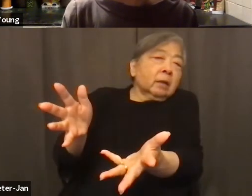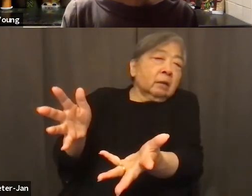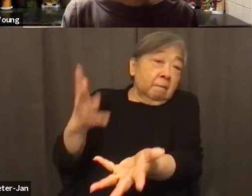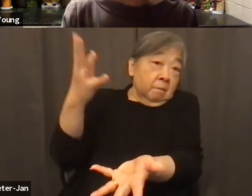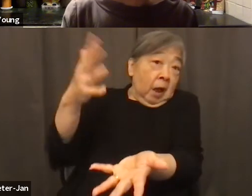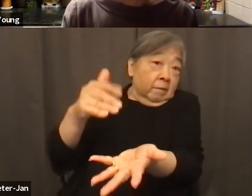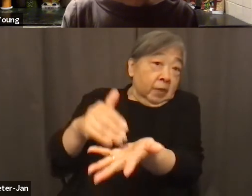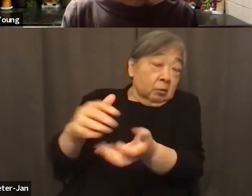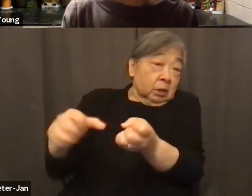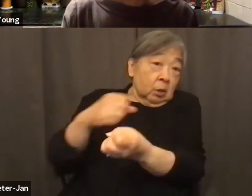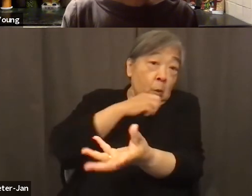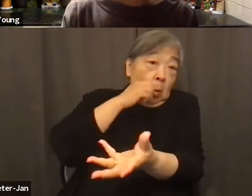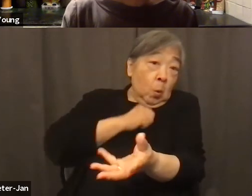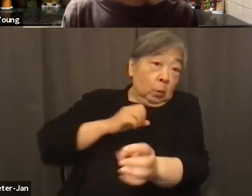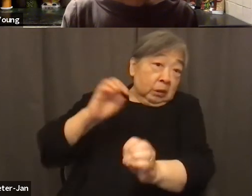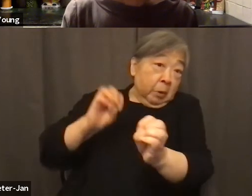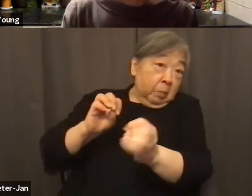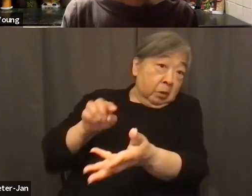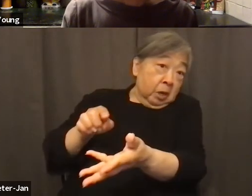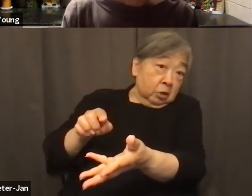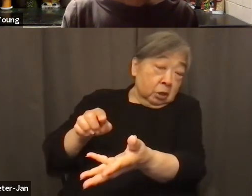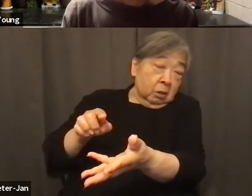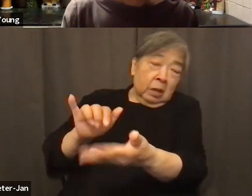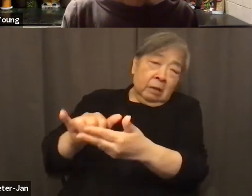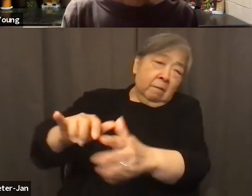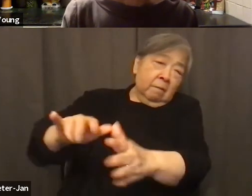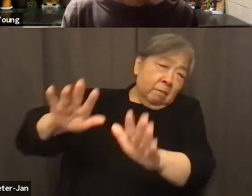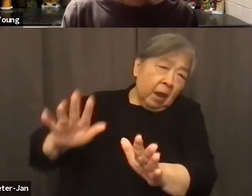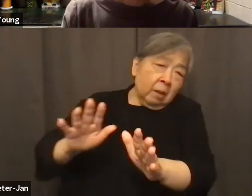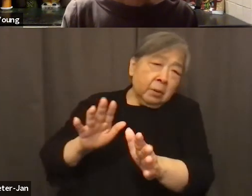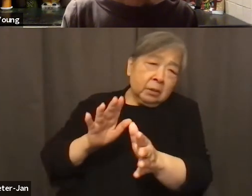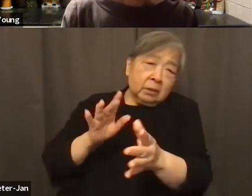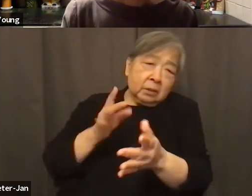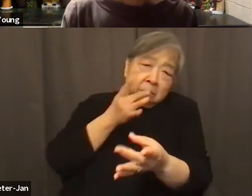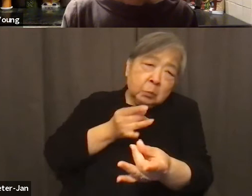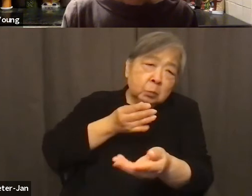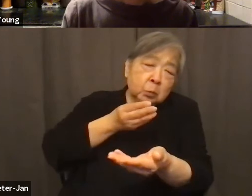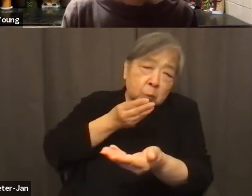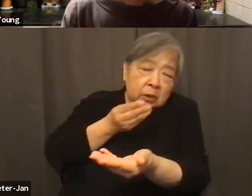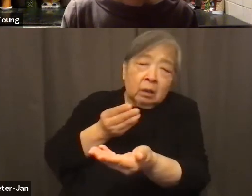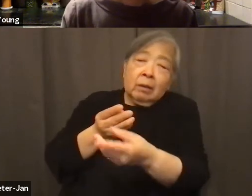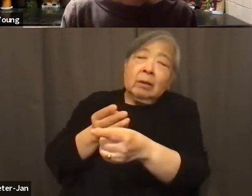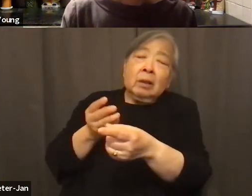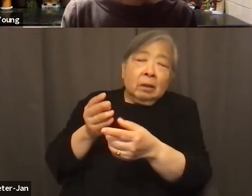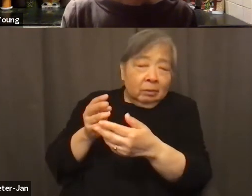-old experimentation that is fabulous cuisine that we cannot enjoy the campfire.